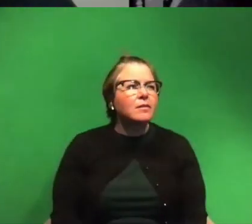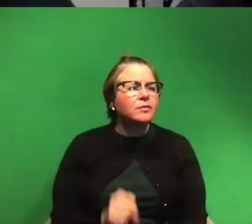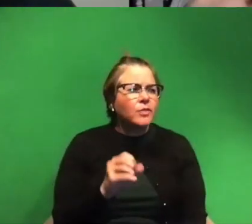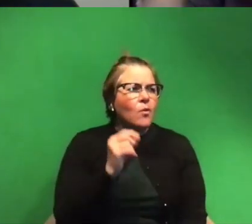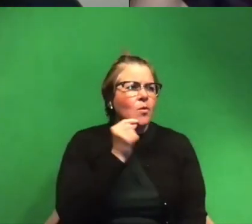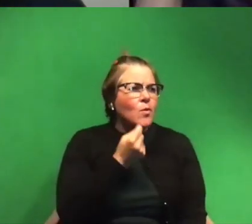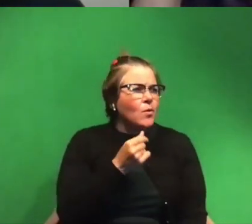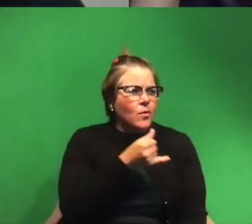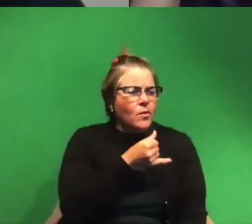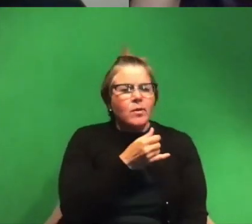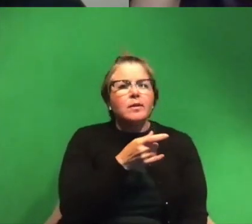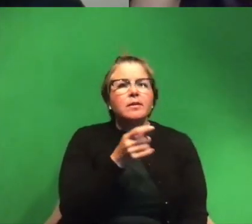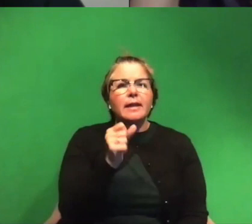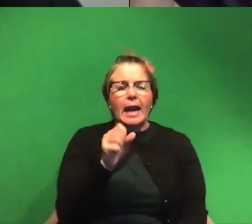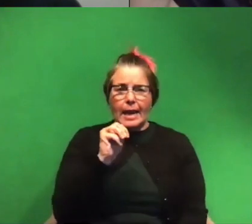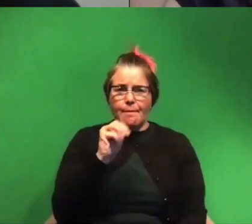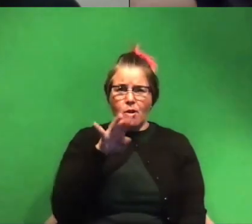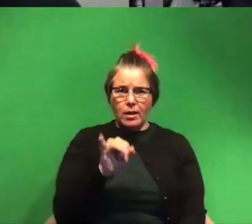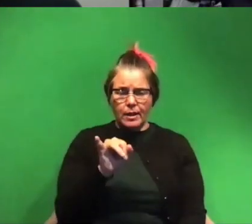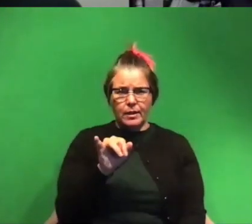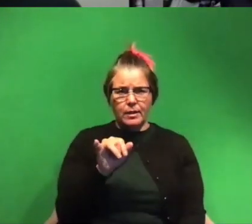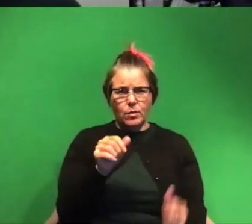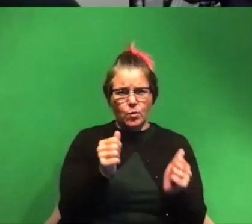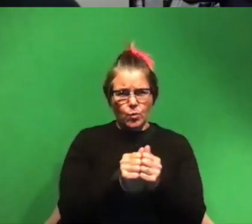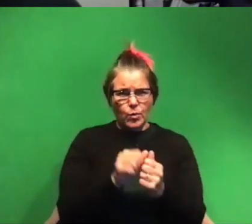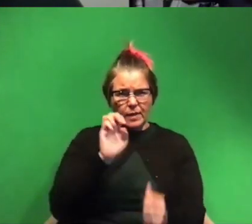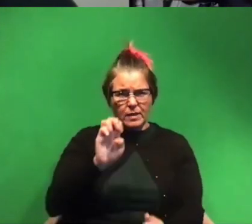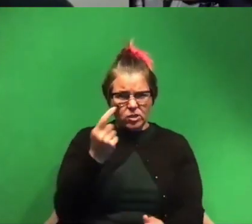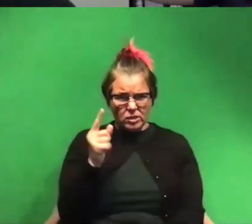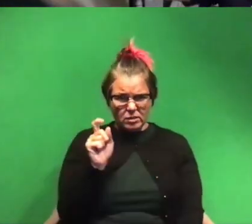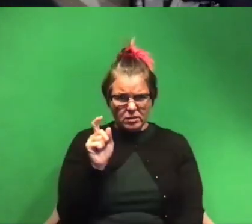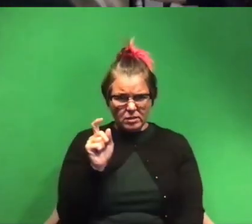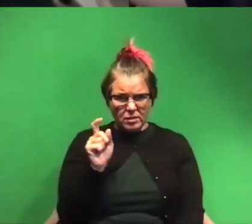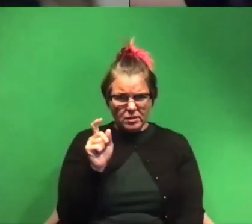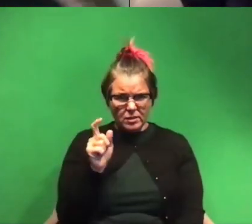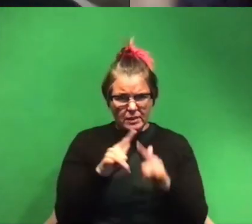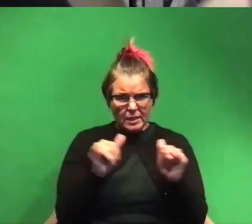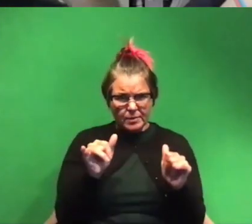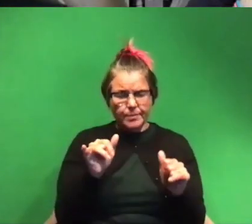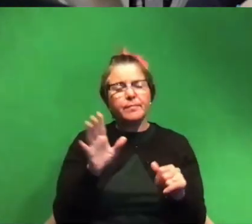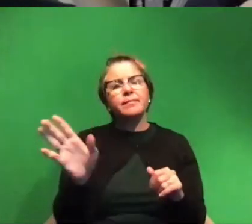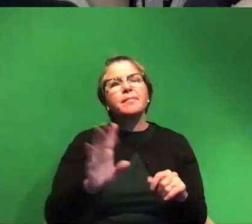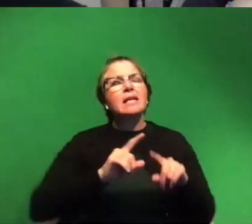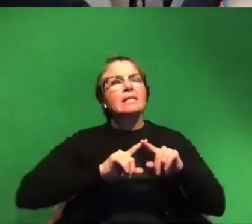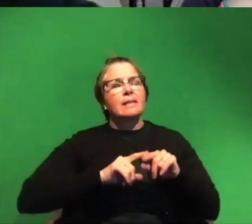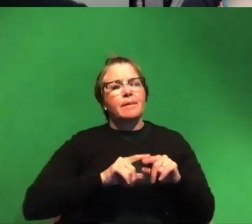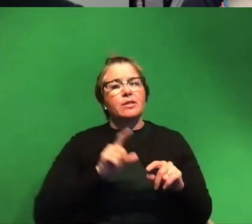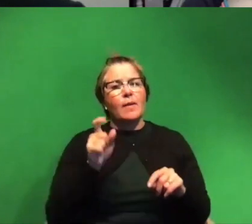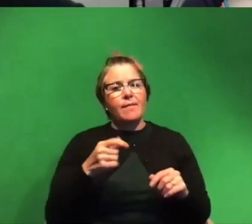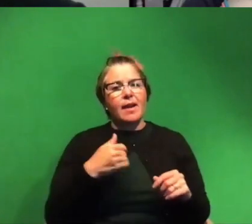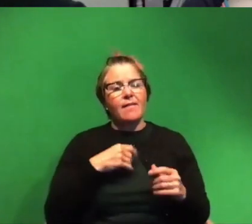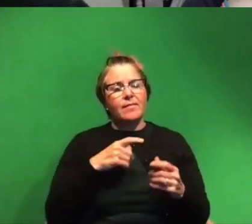cool so can you be in mri with an eeg on or is that like it depends it's a very you have to have like